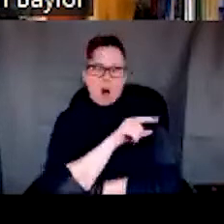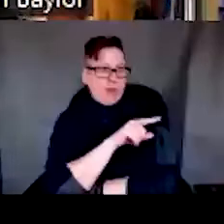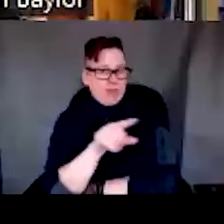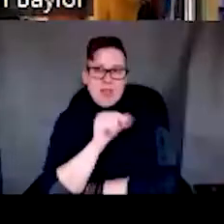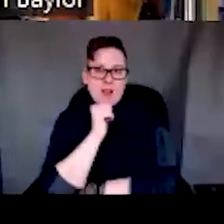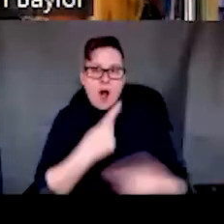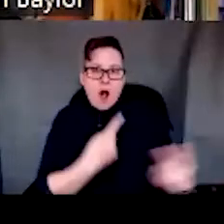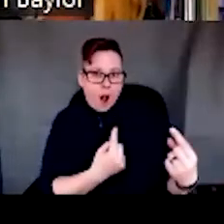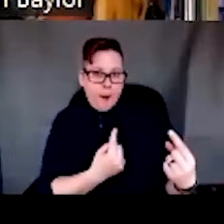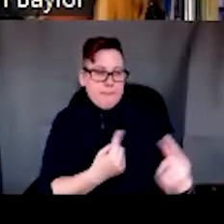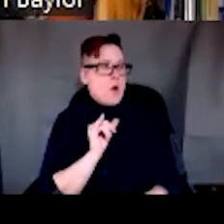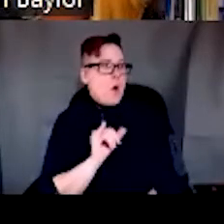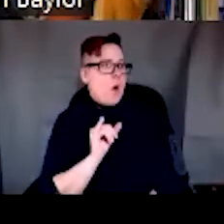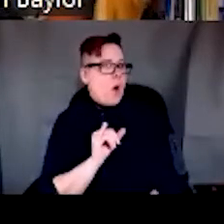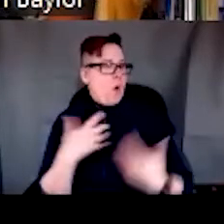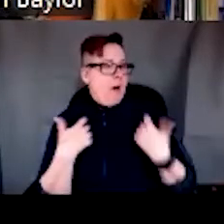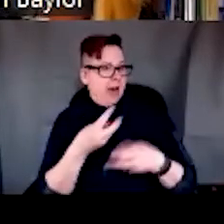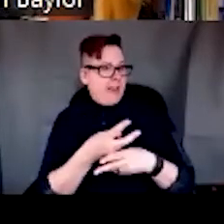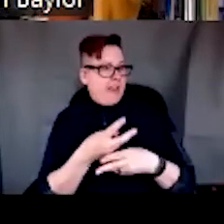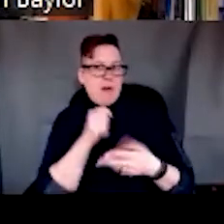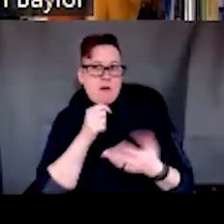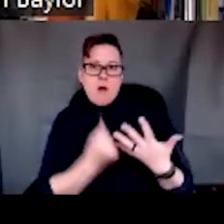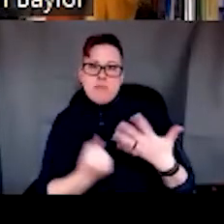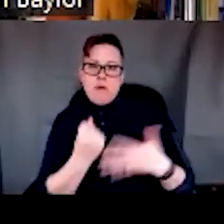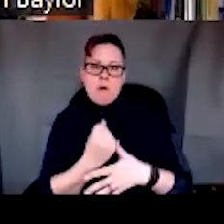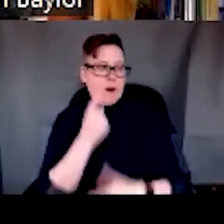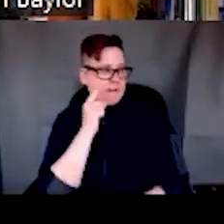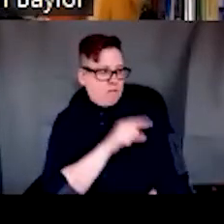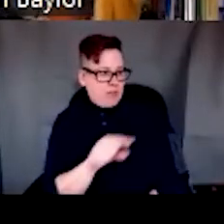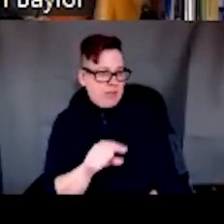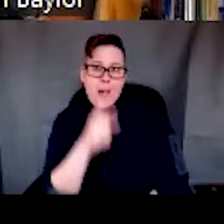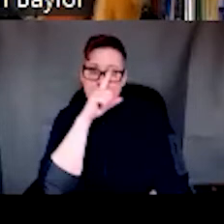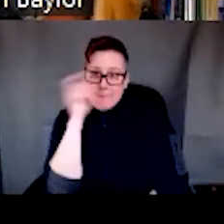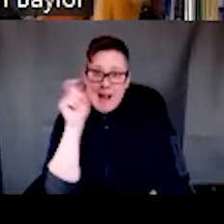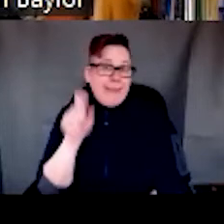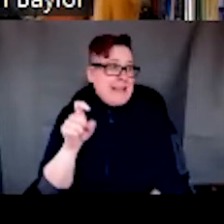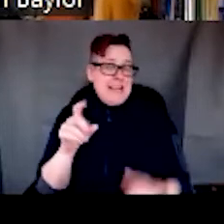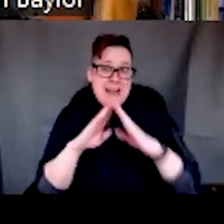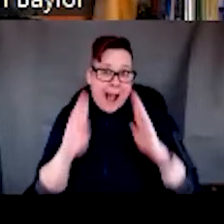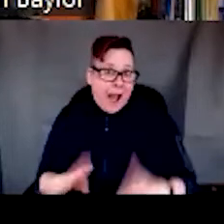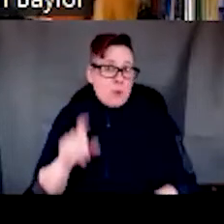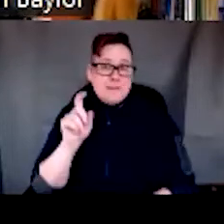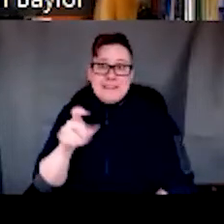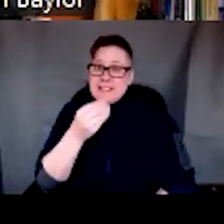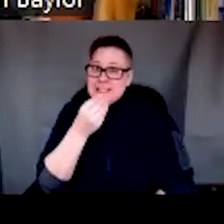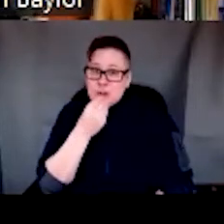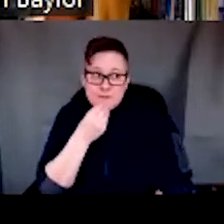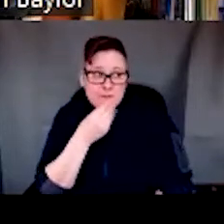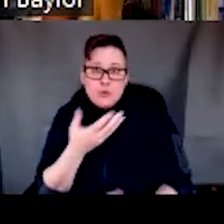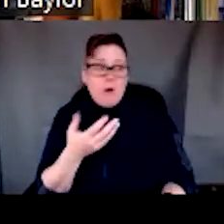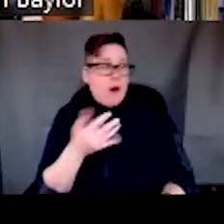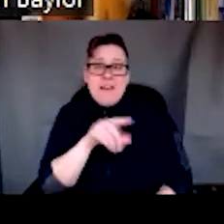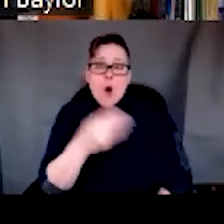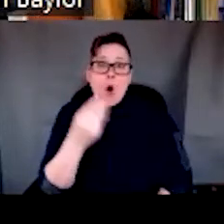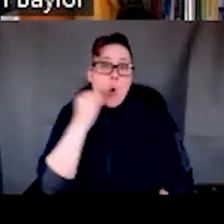sometimes health care just isn't as high on Maslow's hierarchy of needs. When they have just been evicted from